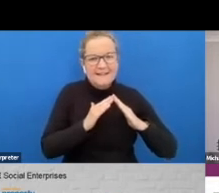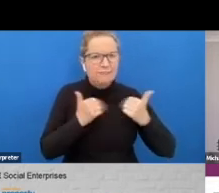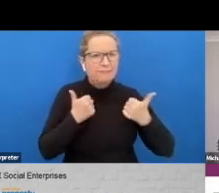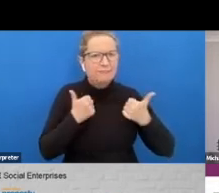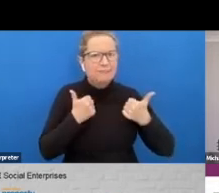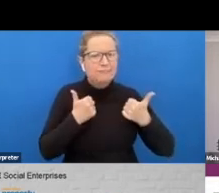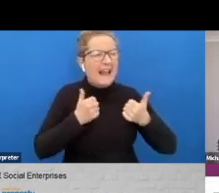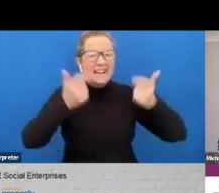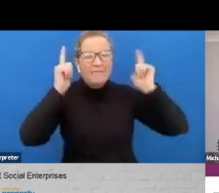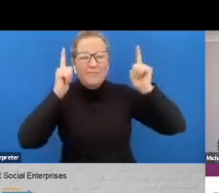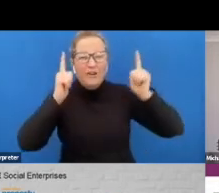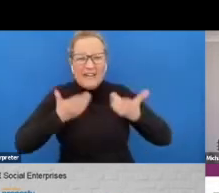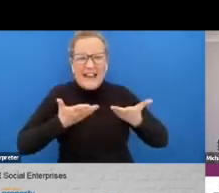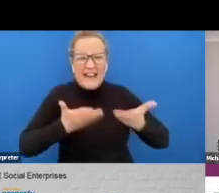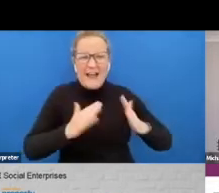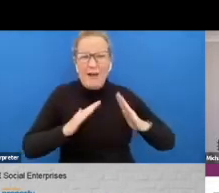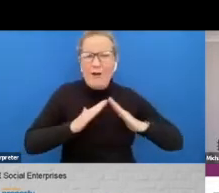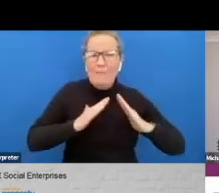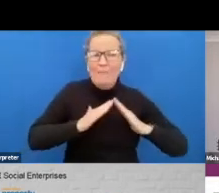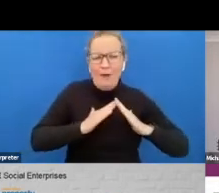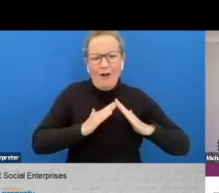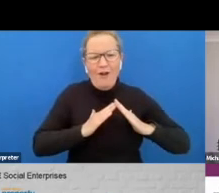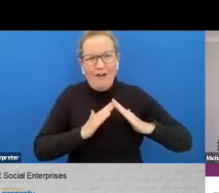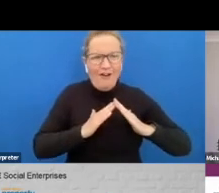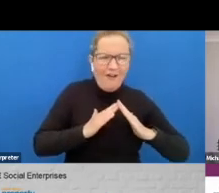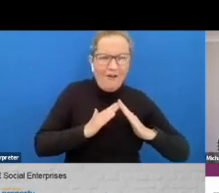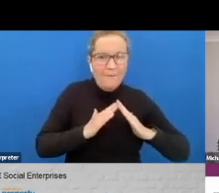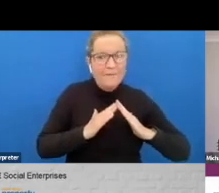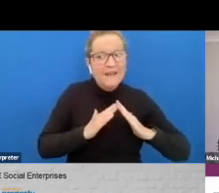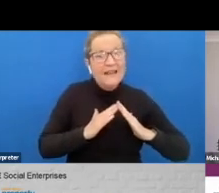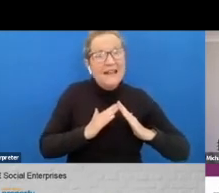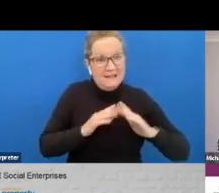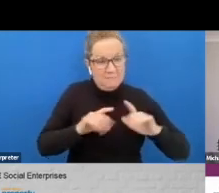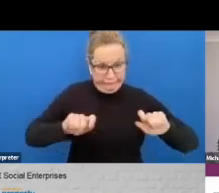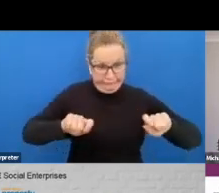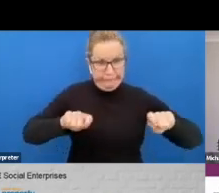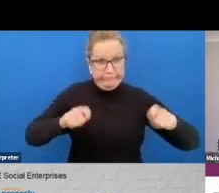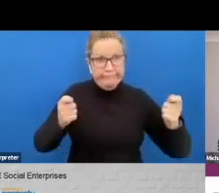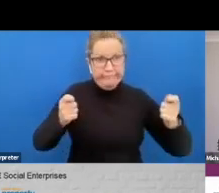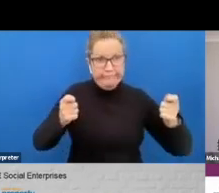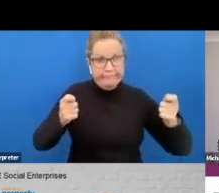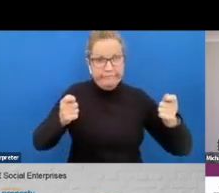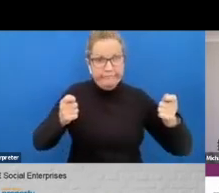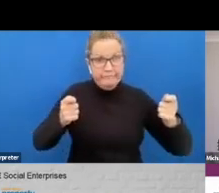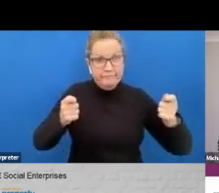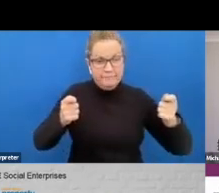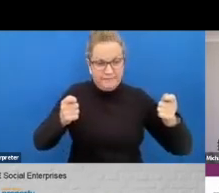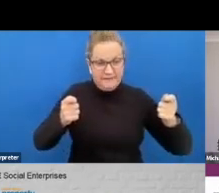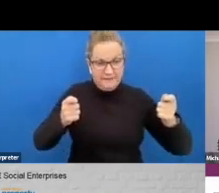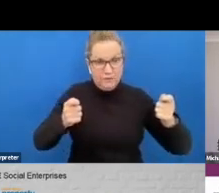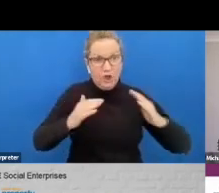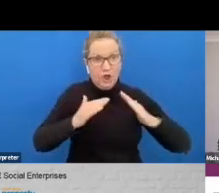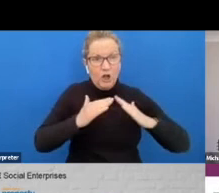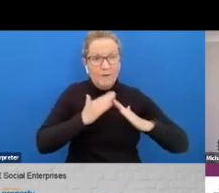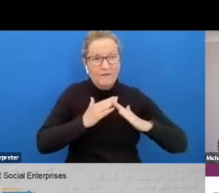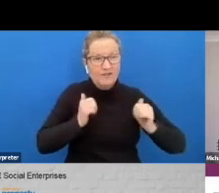work from home uh but now of course there'll be the situation will be reversed and people will be encouraged back into the workplace